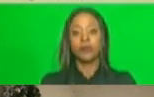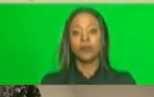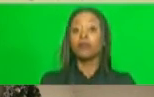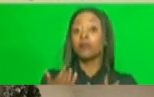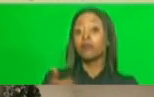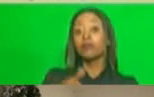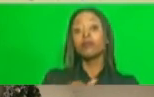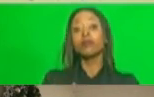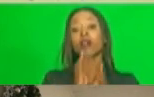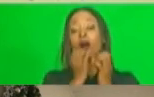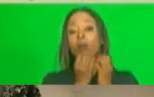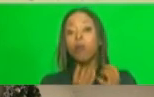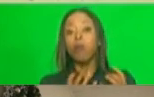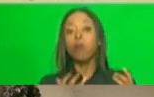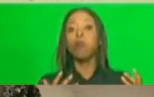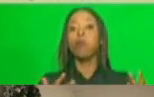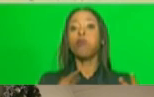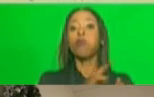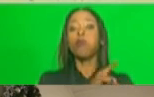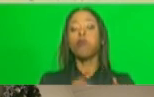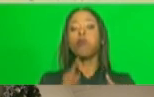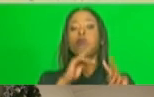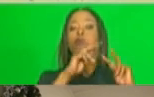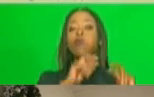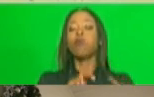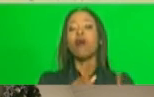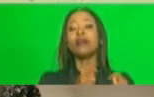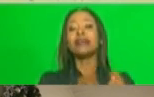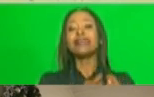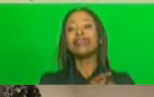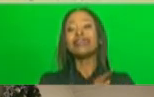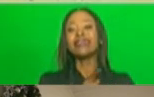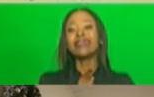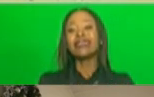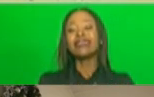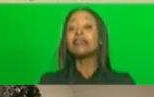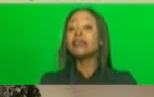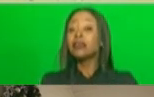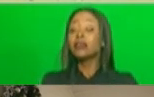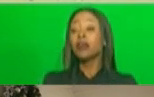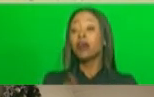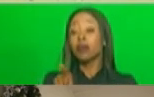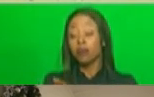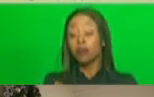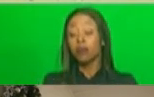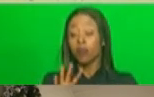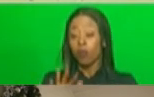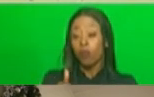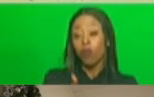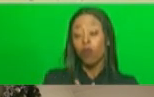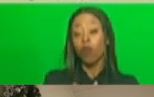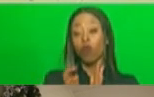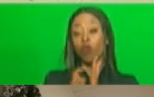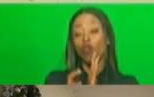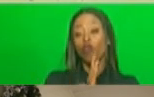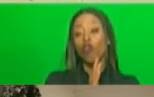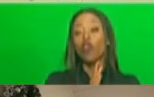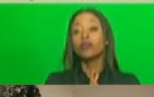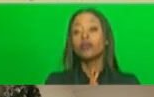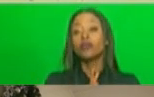integrated multidisciplinary inspection teams will undertake compliance inspections